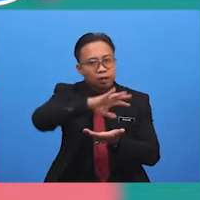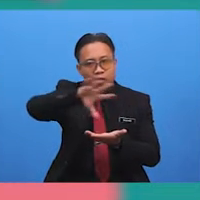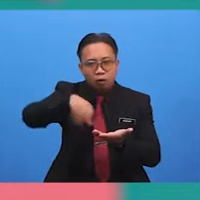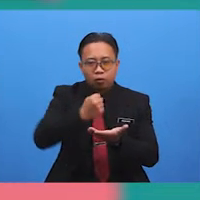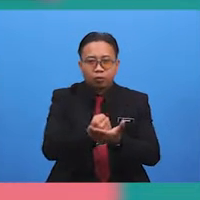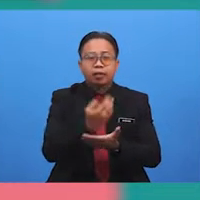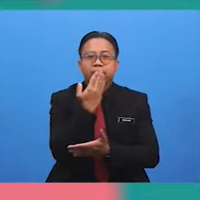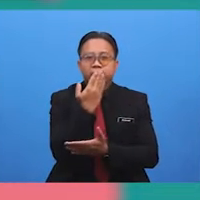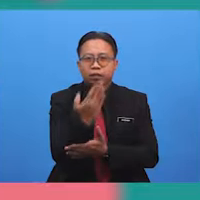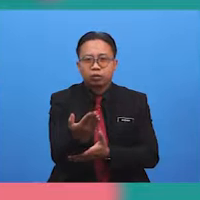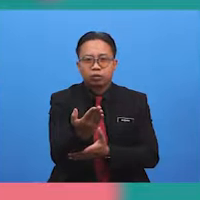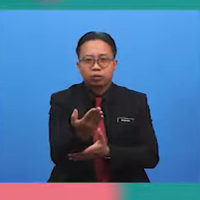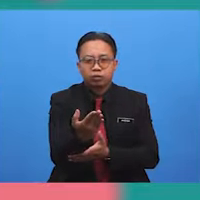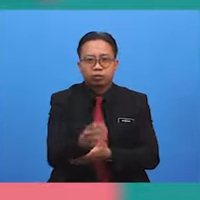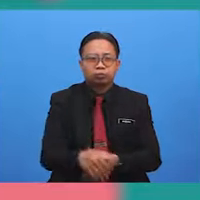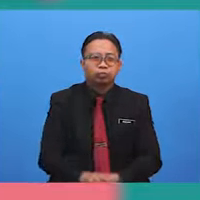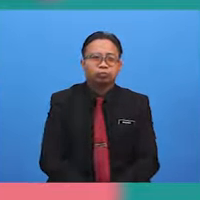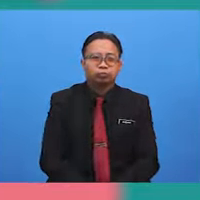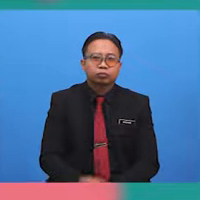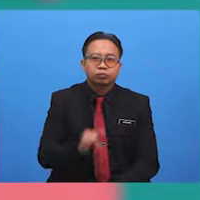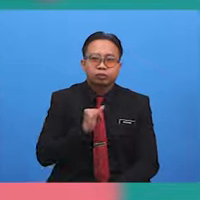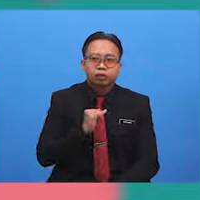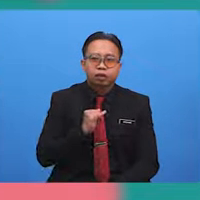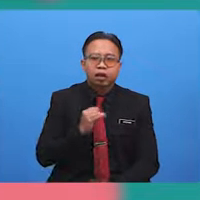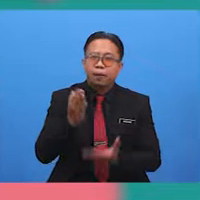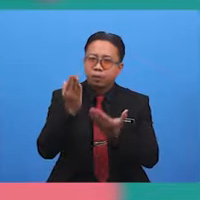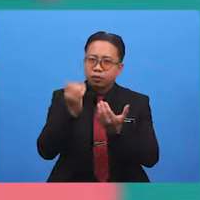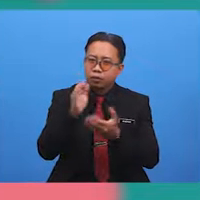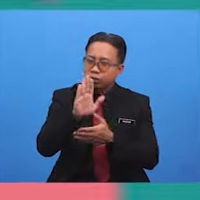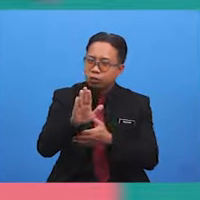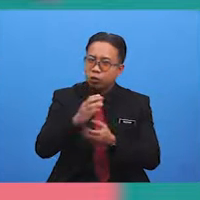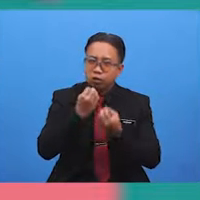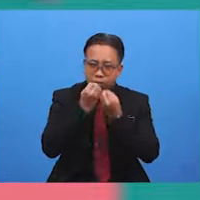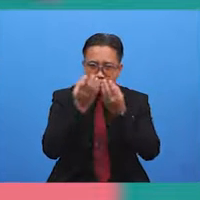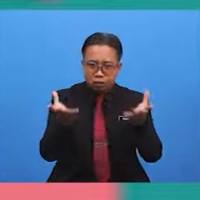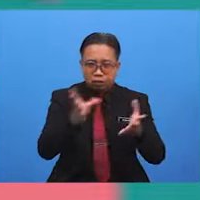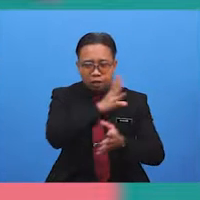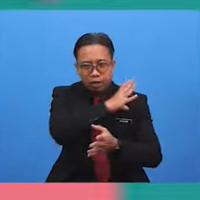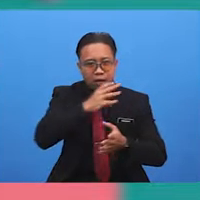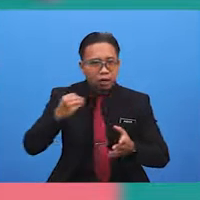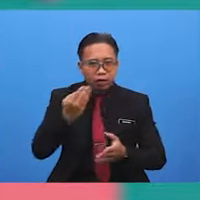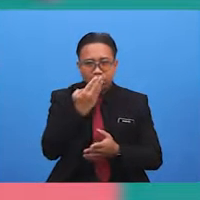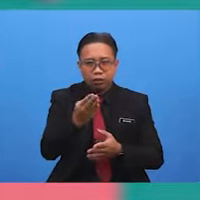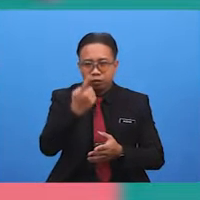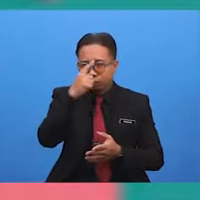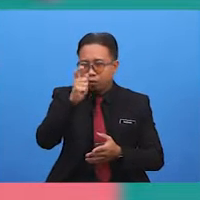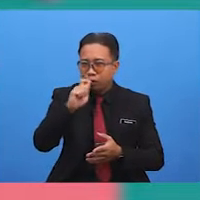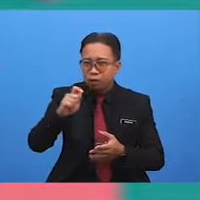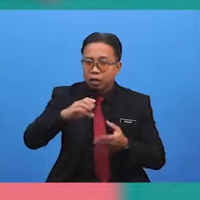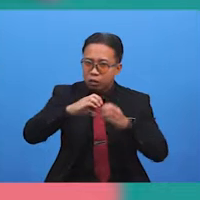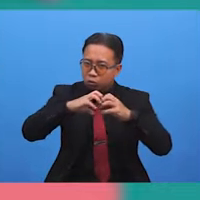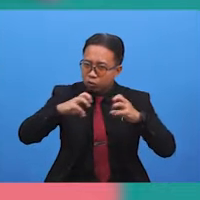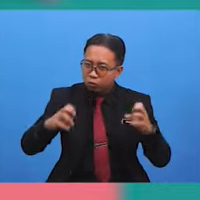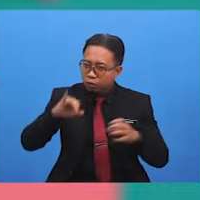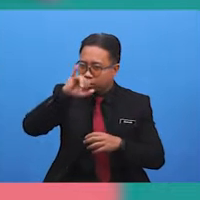Thank you so much, Madam Saleha. I appreciate your explanation and thank you for the durian jam.